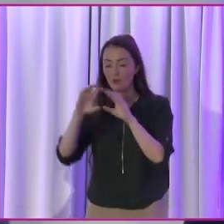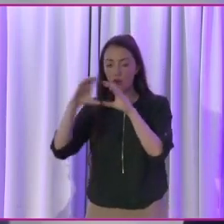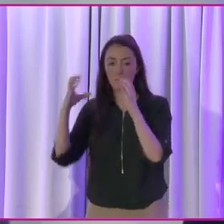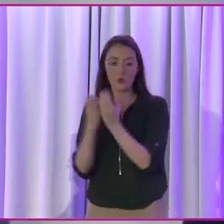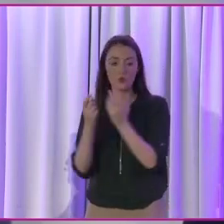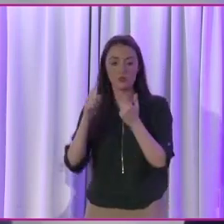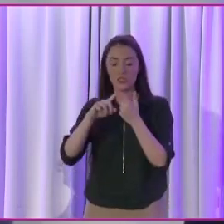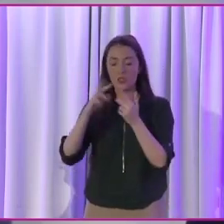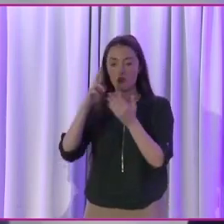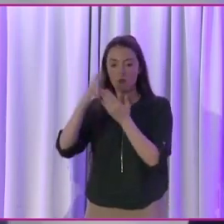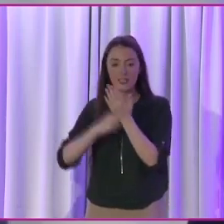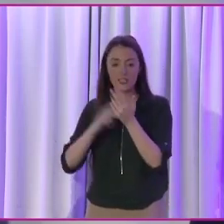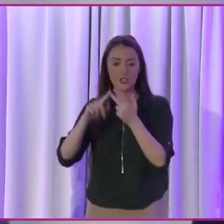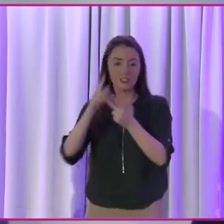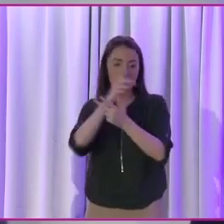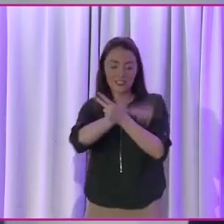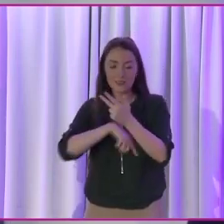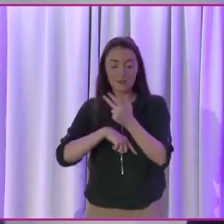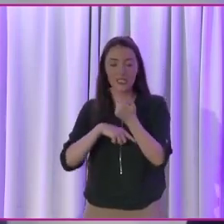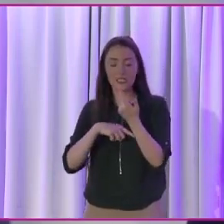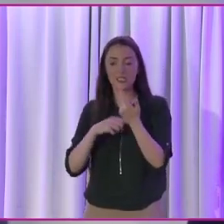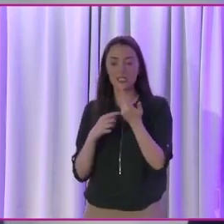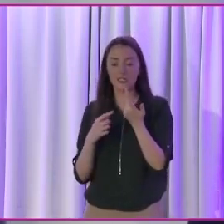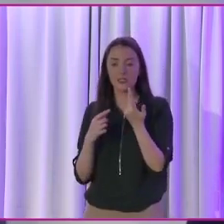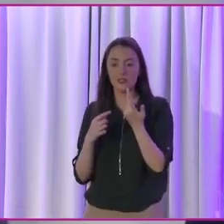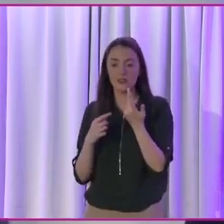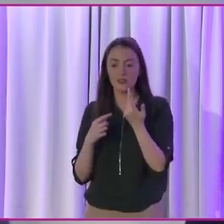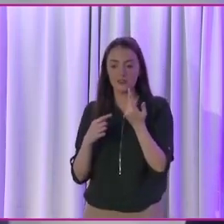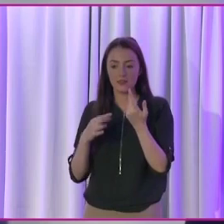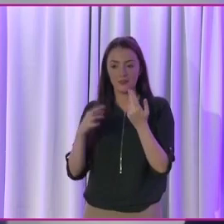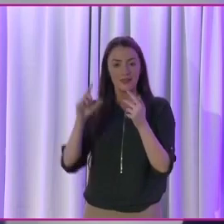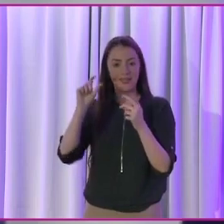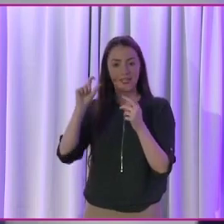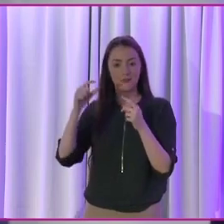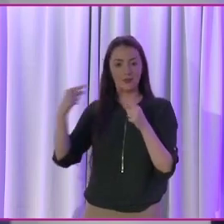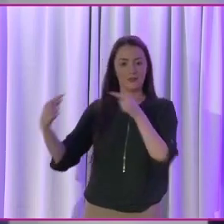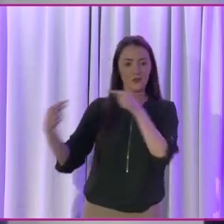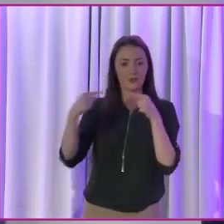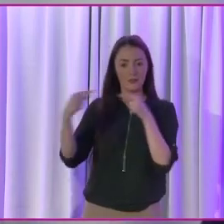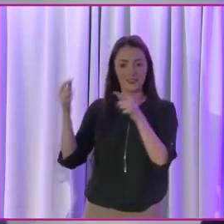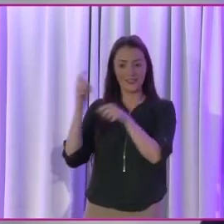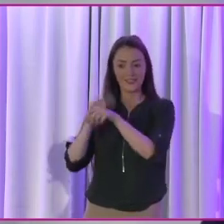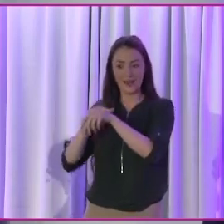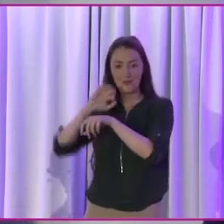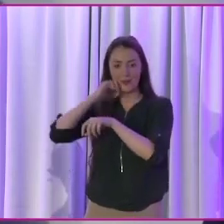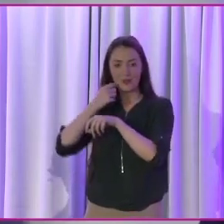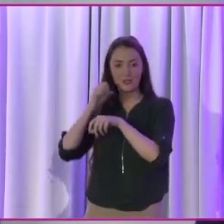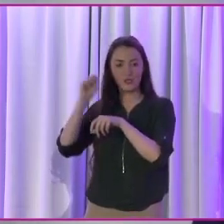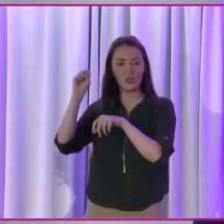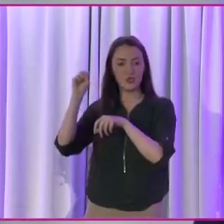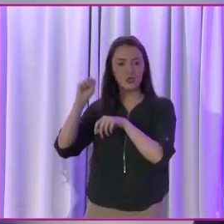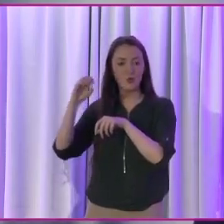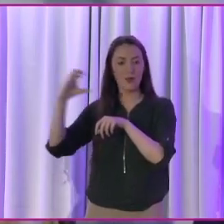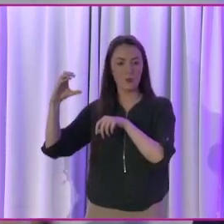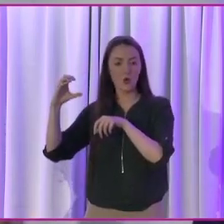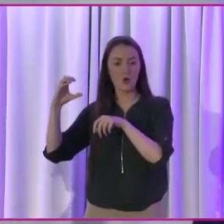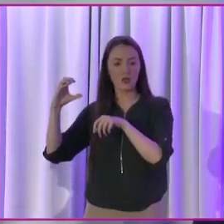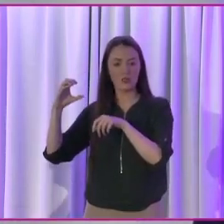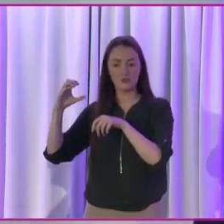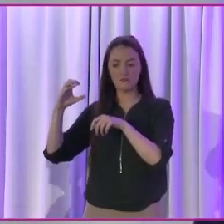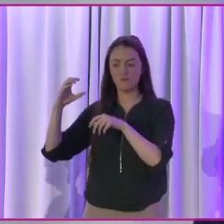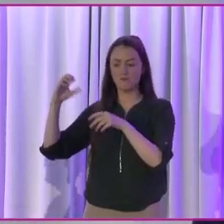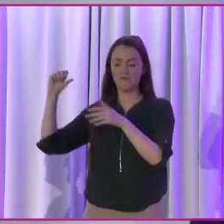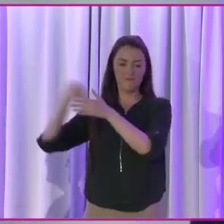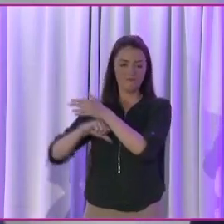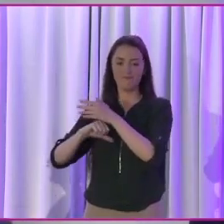religion, but disability, crucially. And, you know, there was controversy at the time because the Supreme Court actually struck down some of that legislation on the